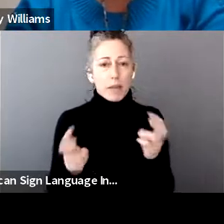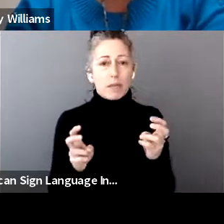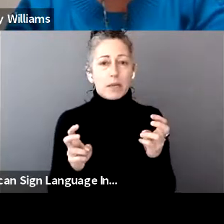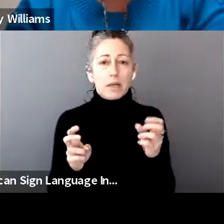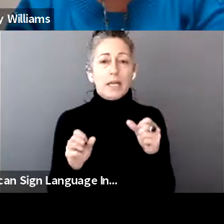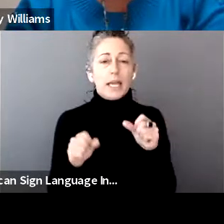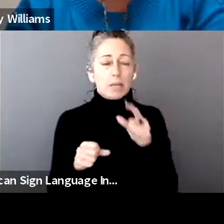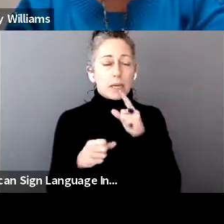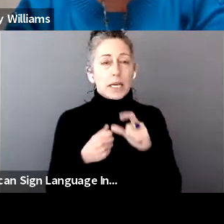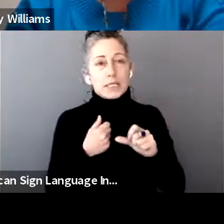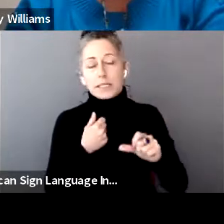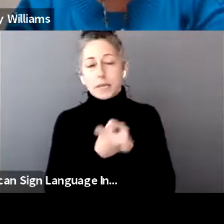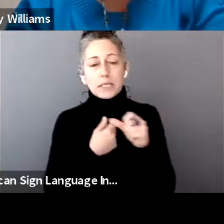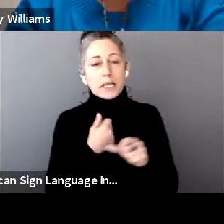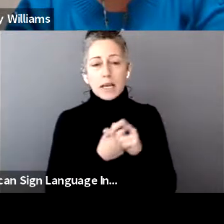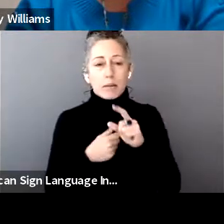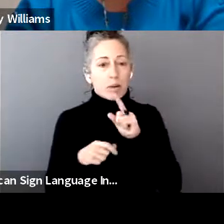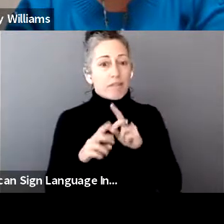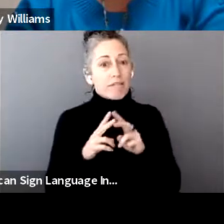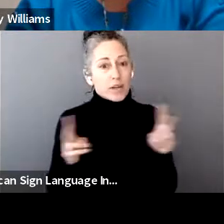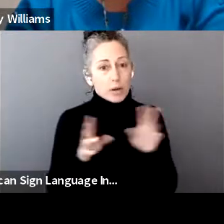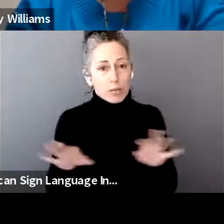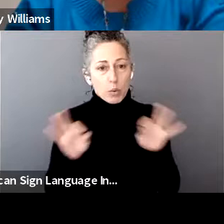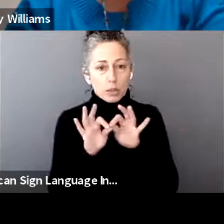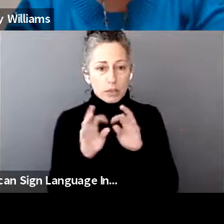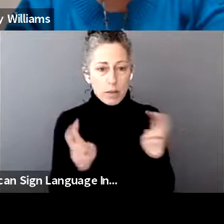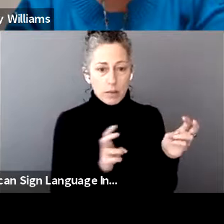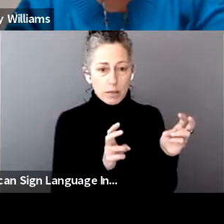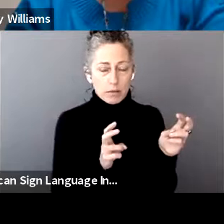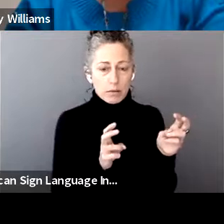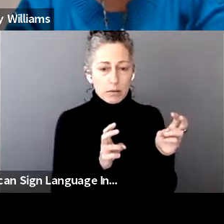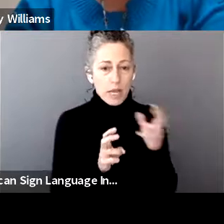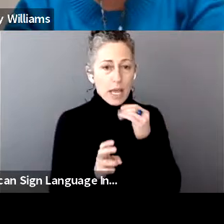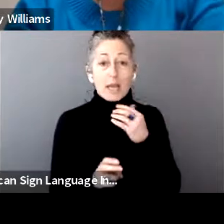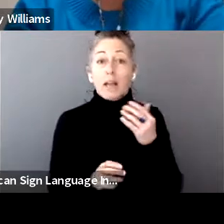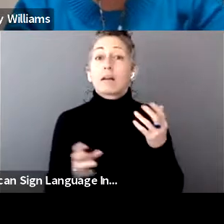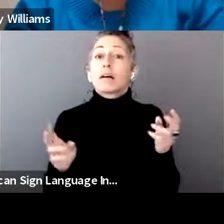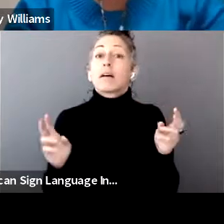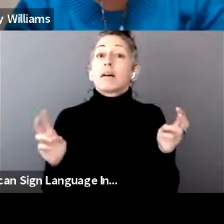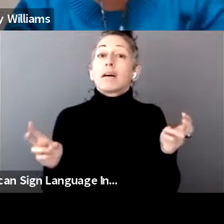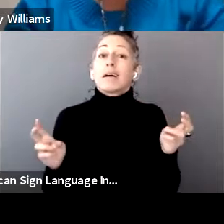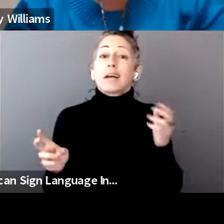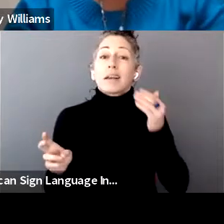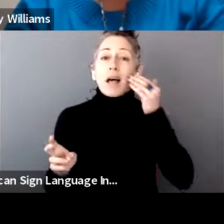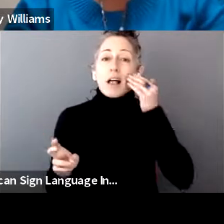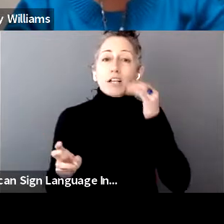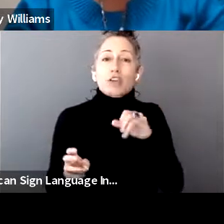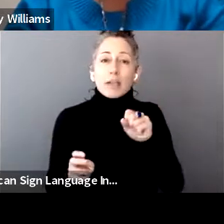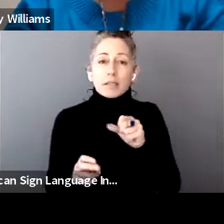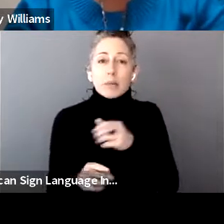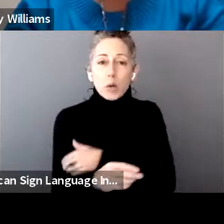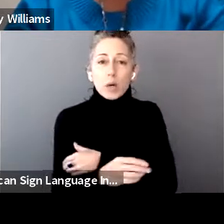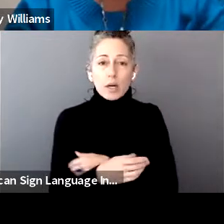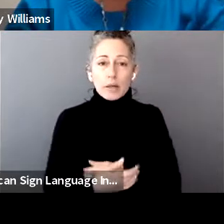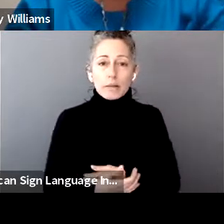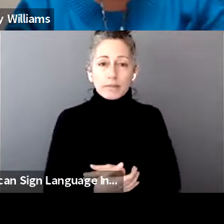be intimidating, but this is a very important topic that knowledge is certainly power. And so I really thank, um, all